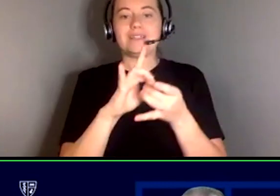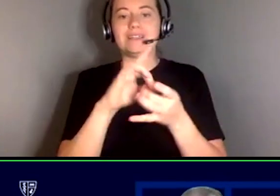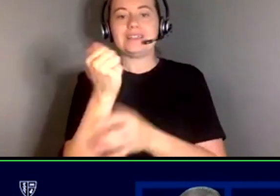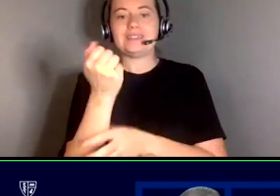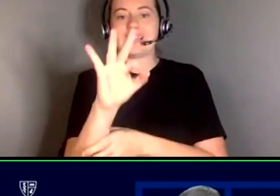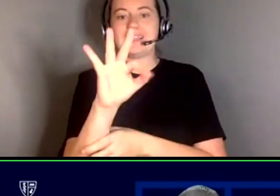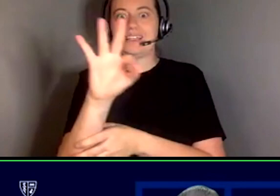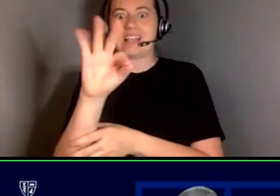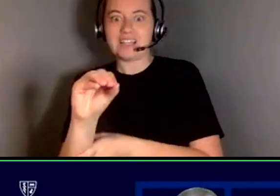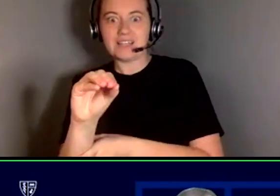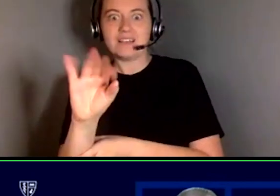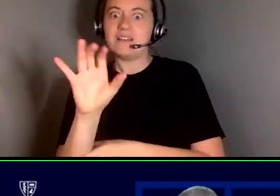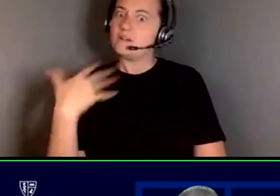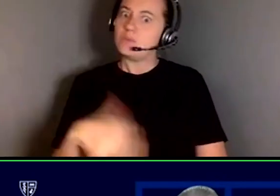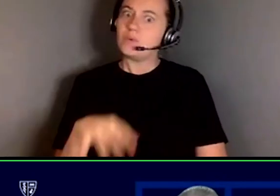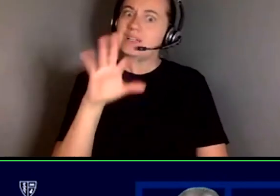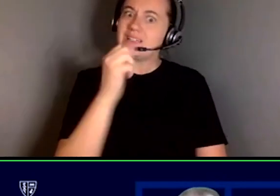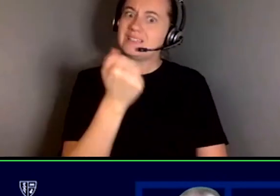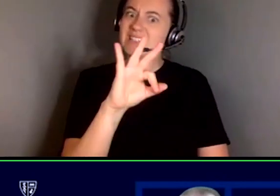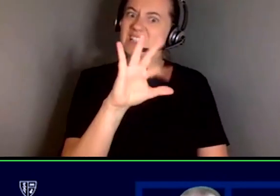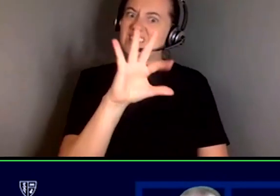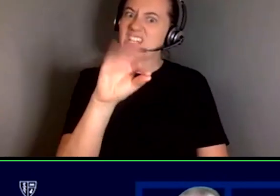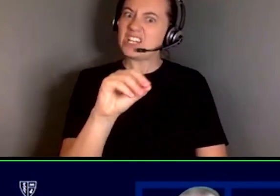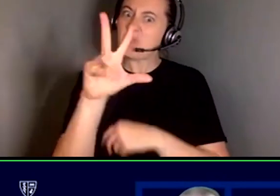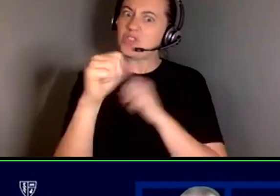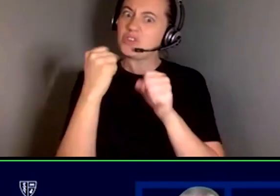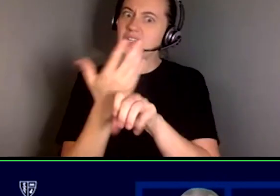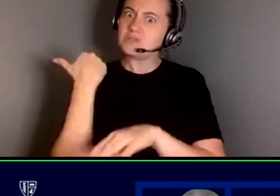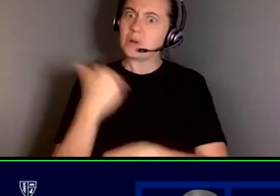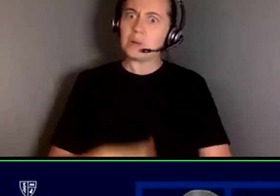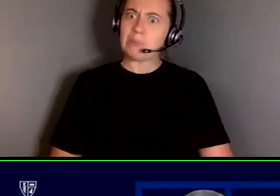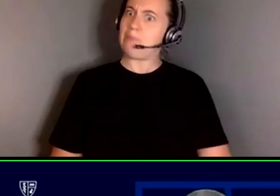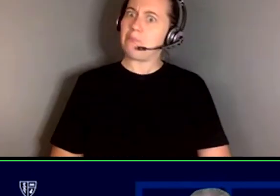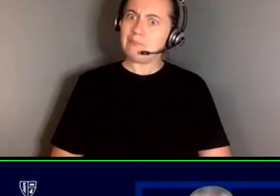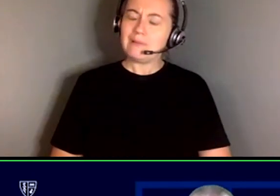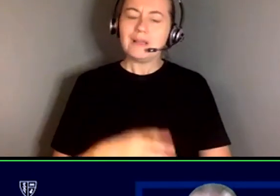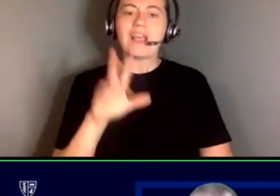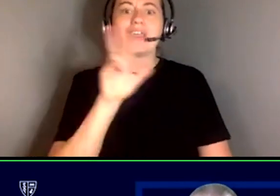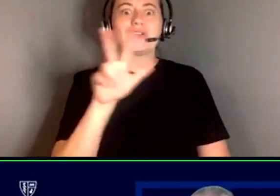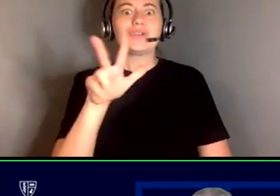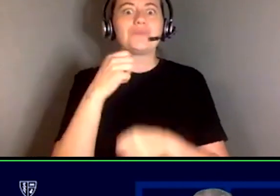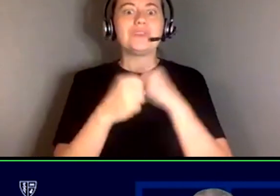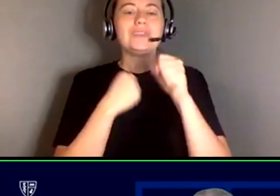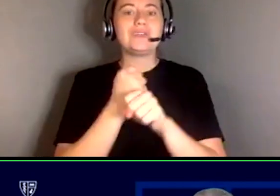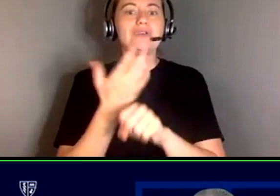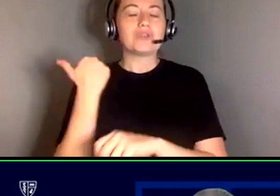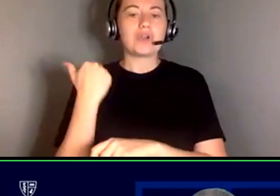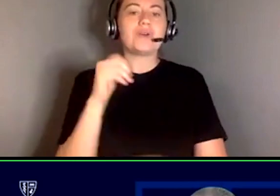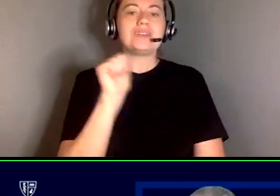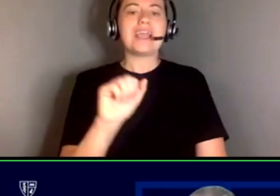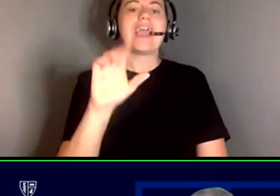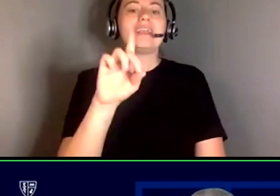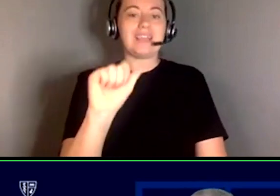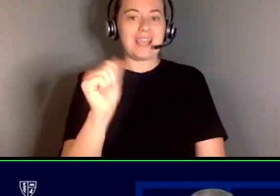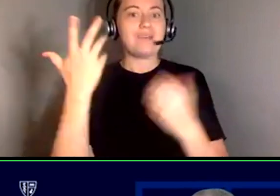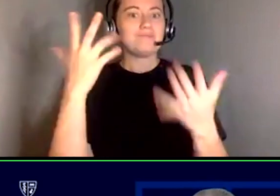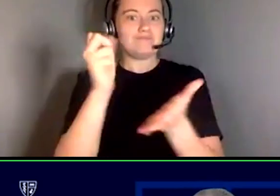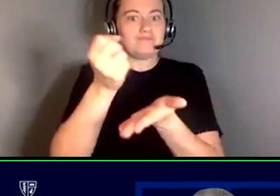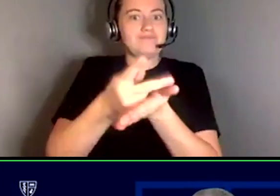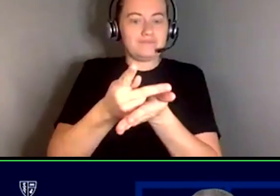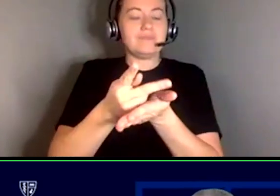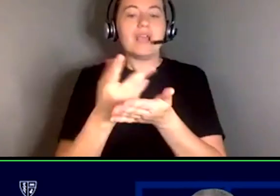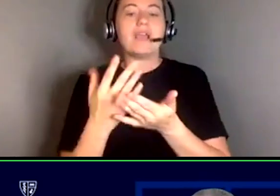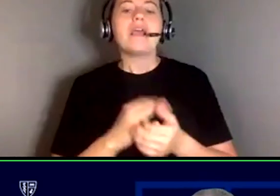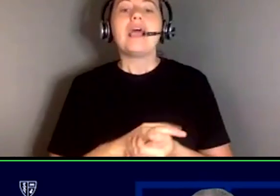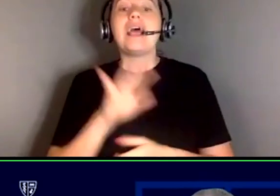as being 30 years ago, but it was. So 33 years ago, the ADA was passed. And at